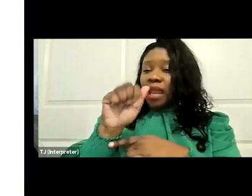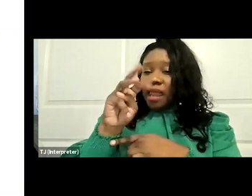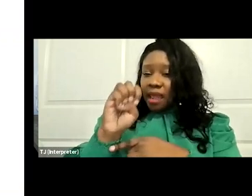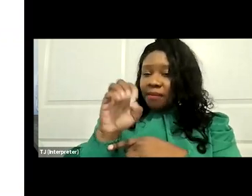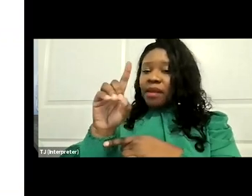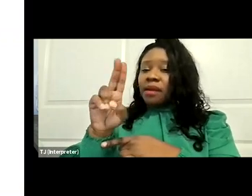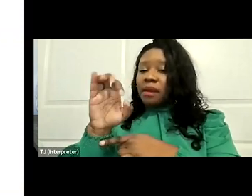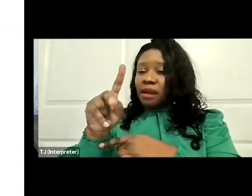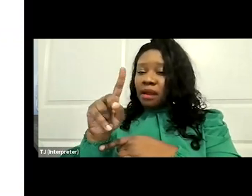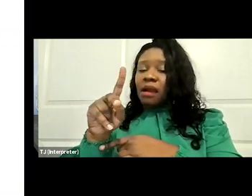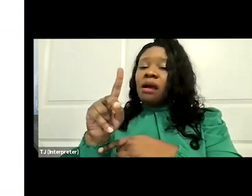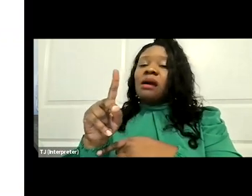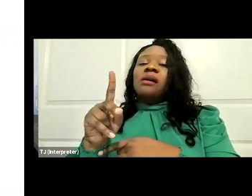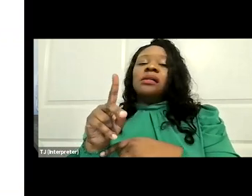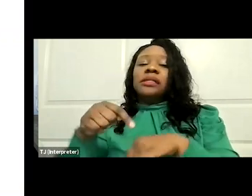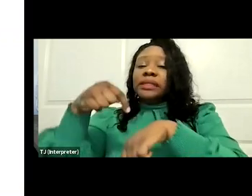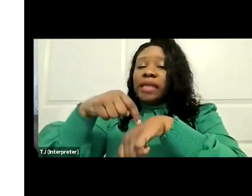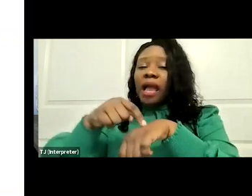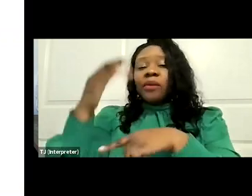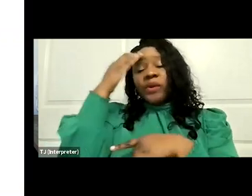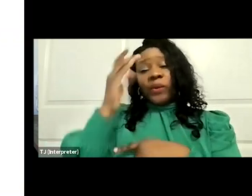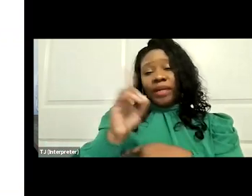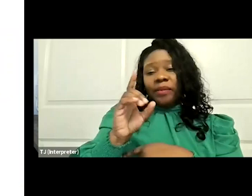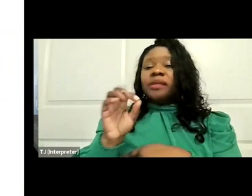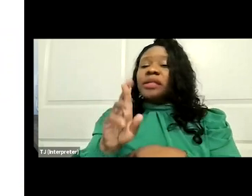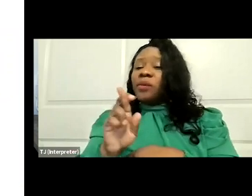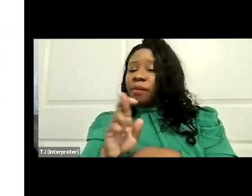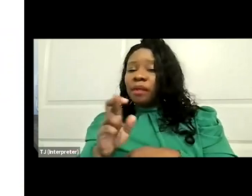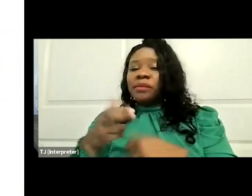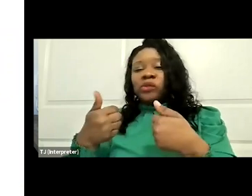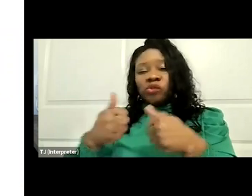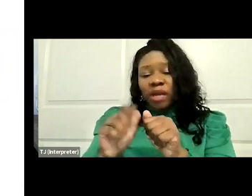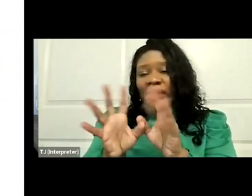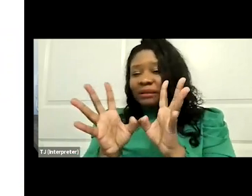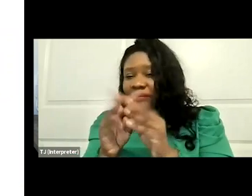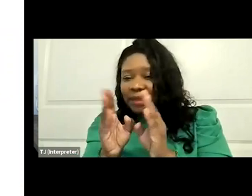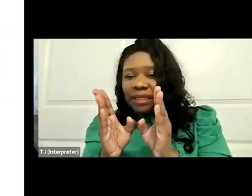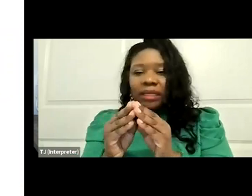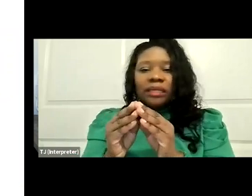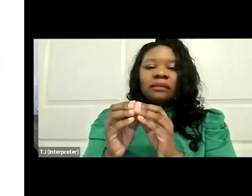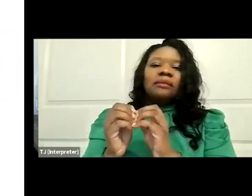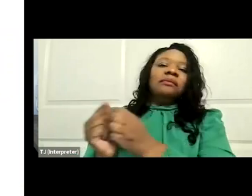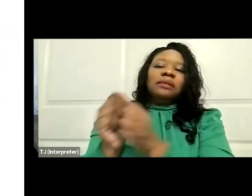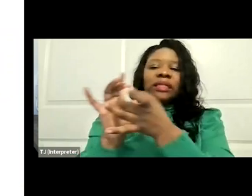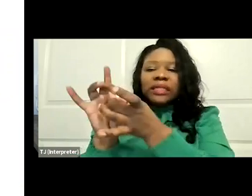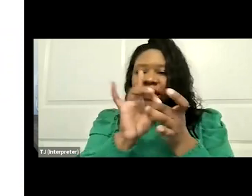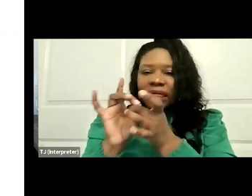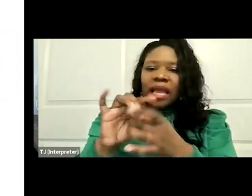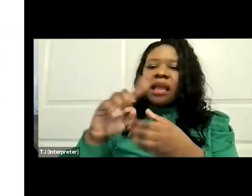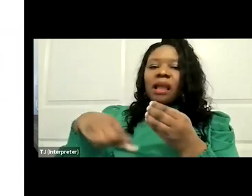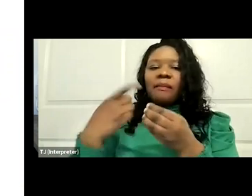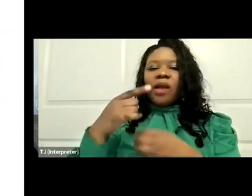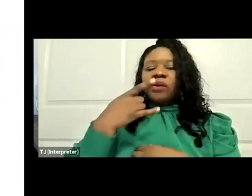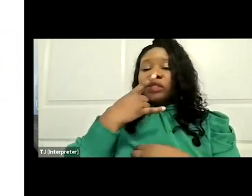We know that Democrats and Republicans are trying to coalesce around R&D and tax child